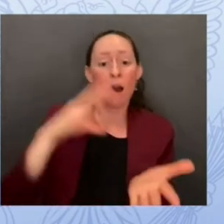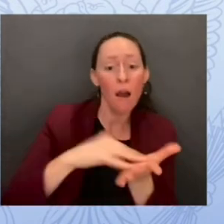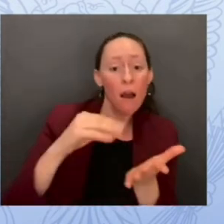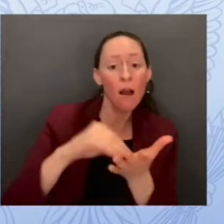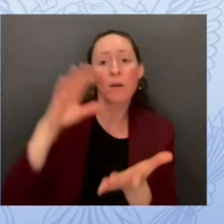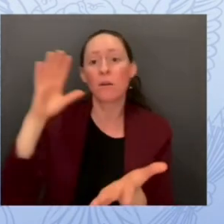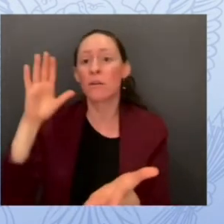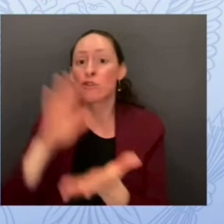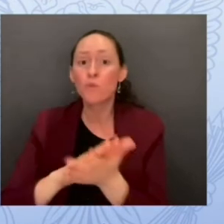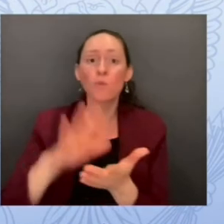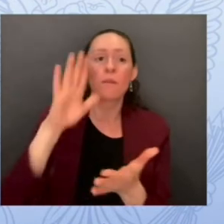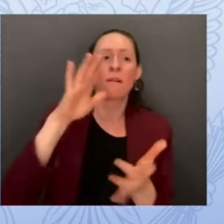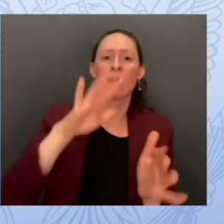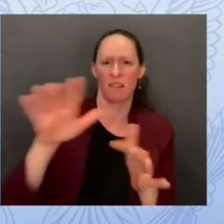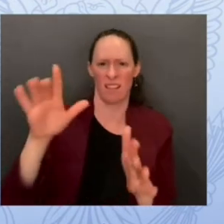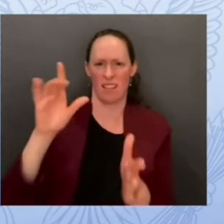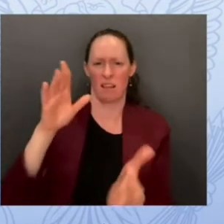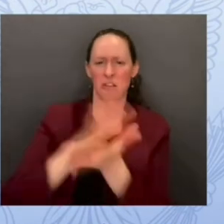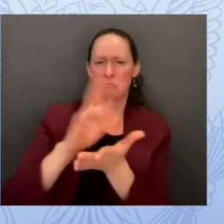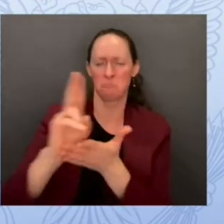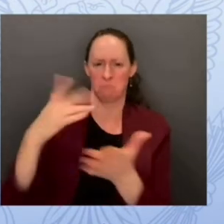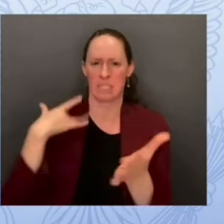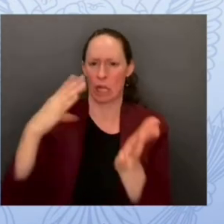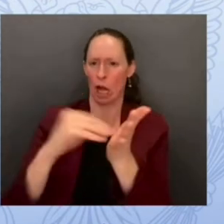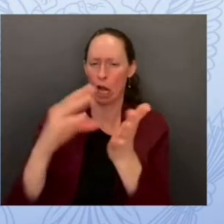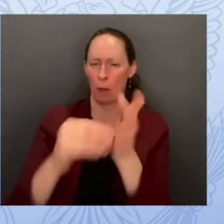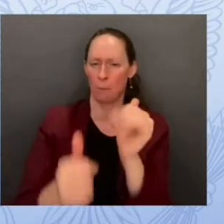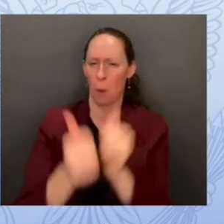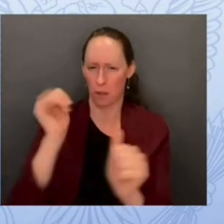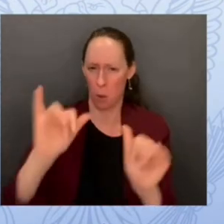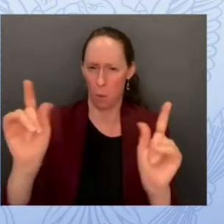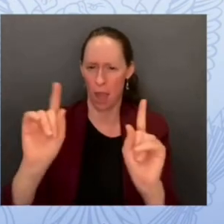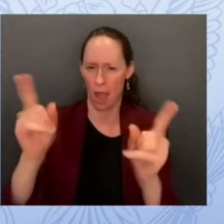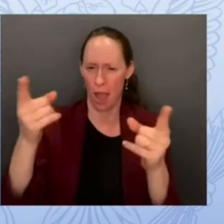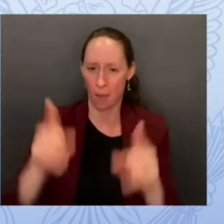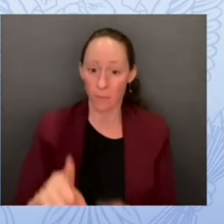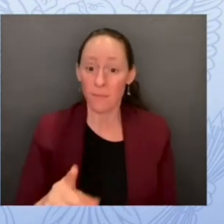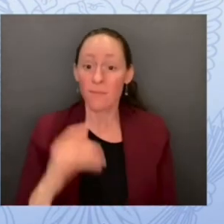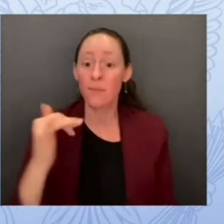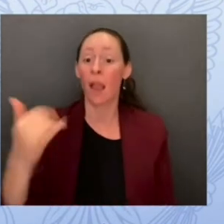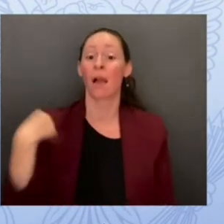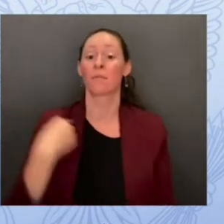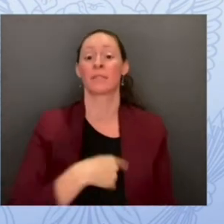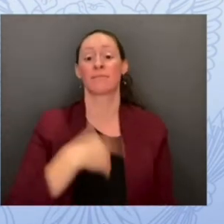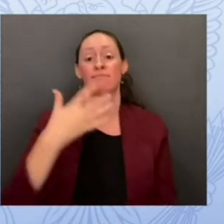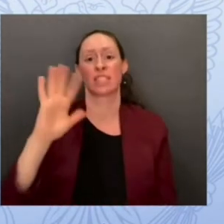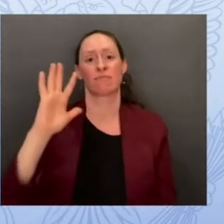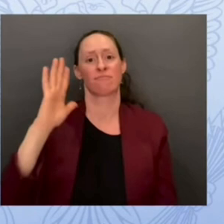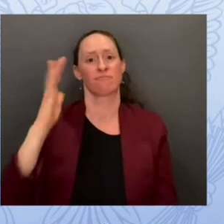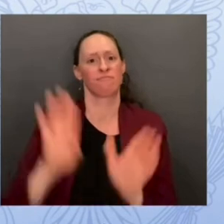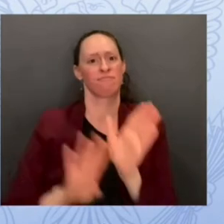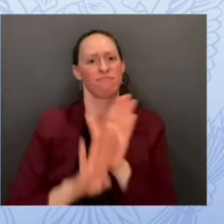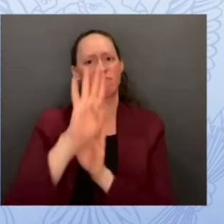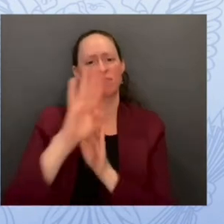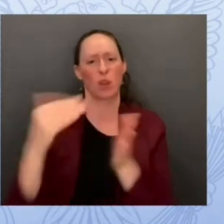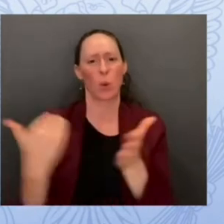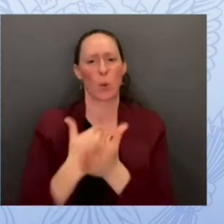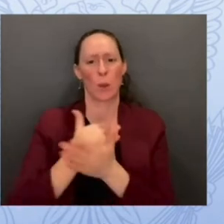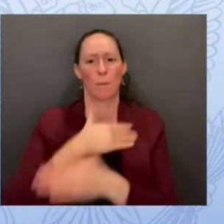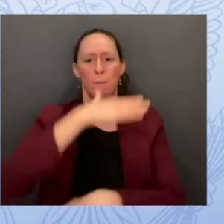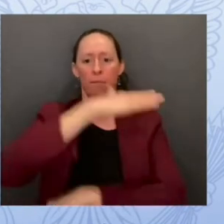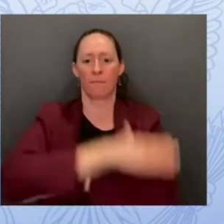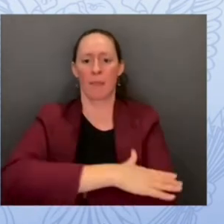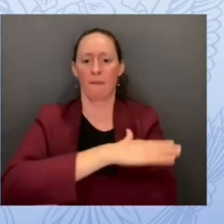education we have created a platform that is consists of workspace our google workspace for education product